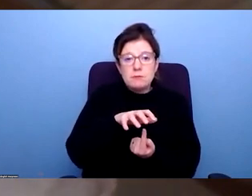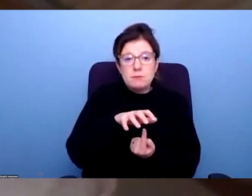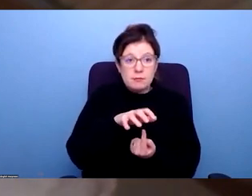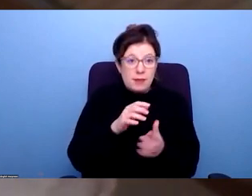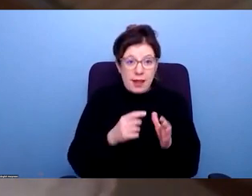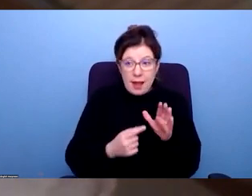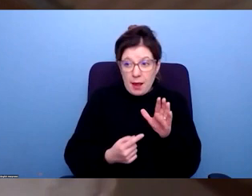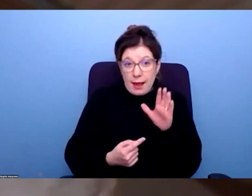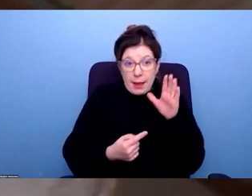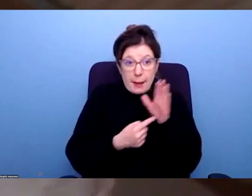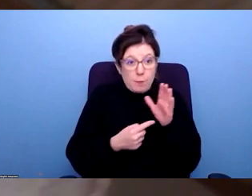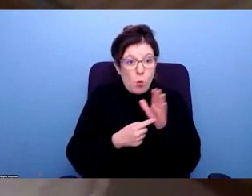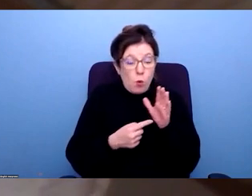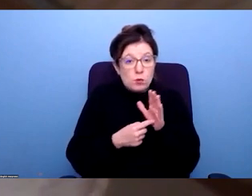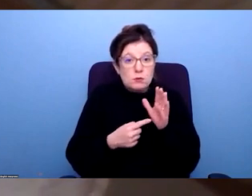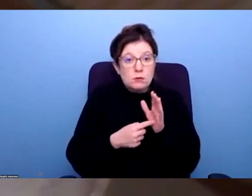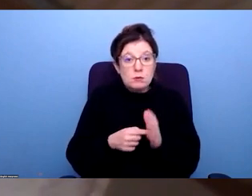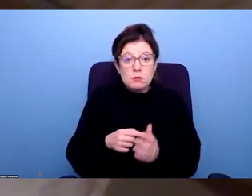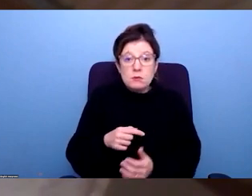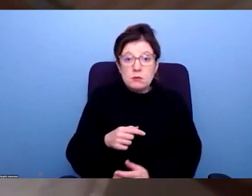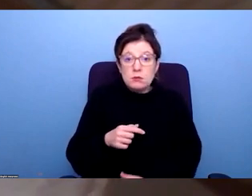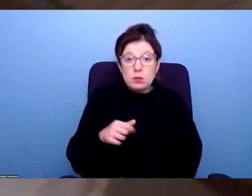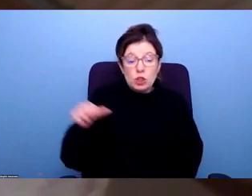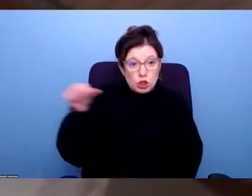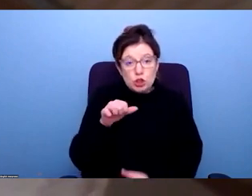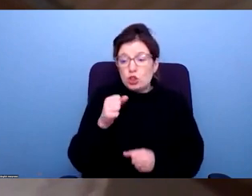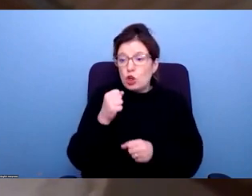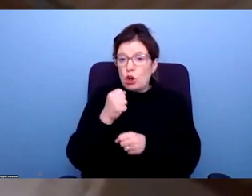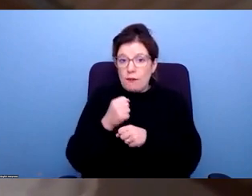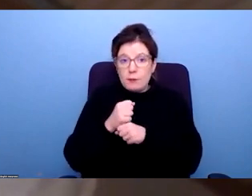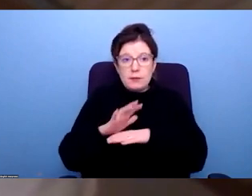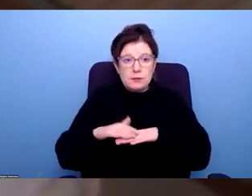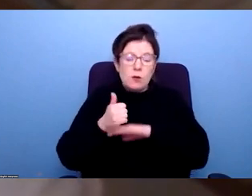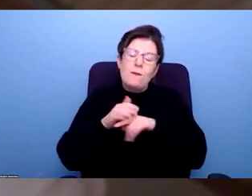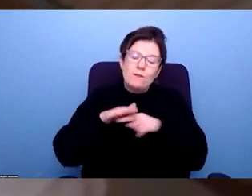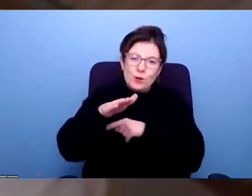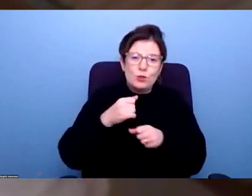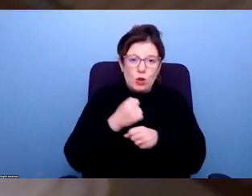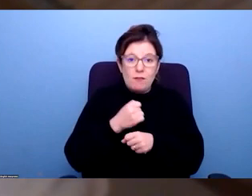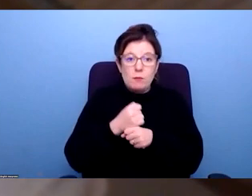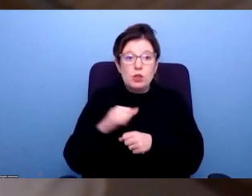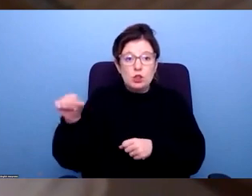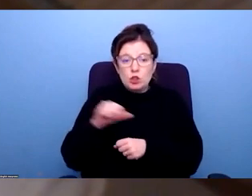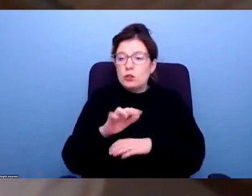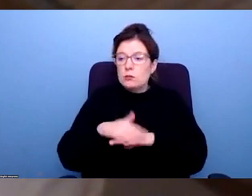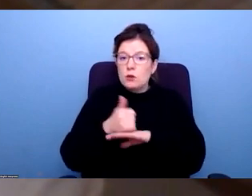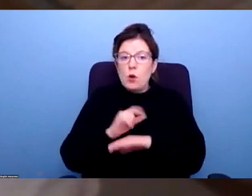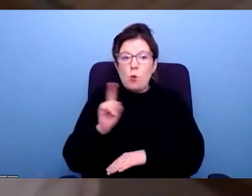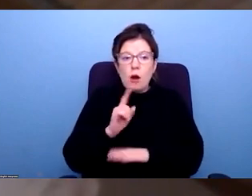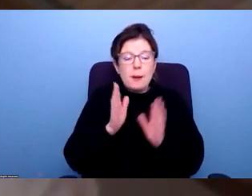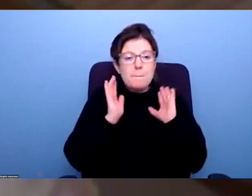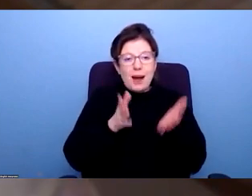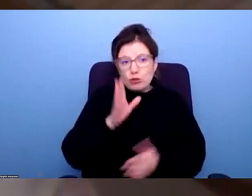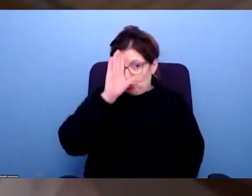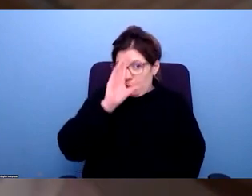is really, really important. And we should have, you the government really should introduce, or a future government should introduce, mandatory reporting on